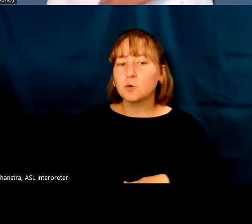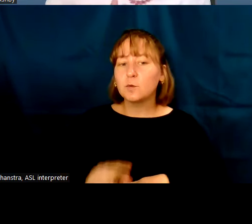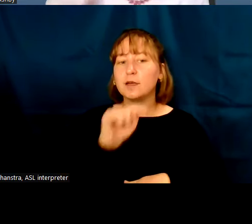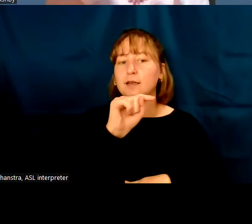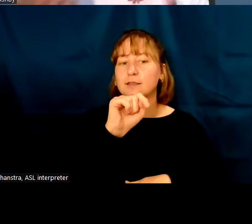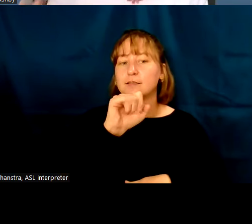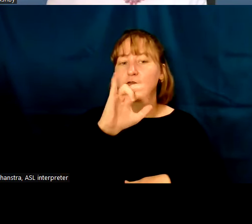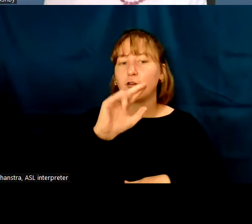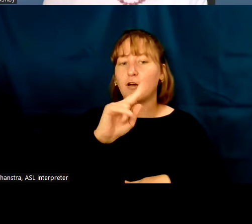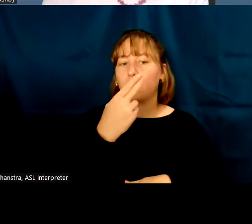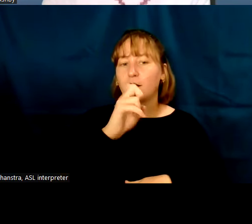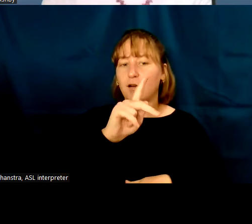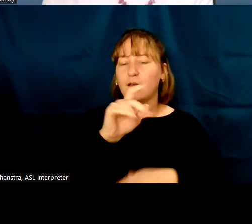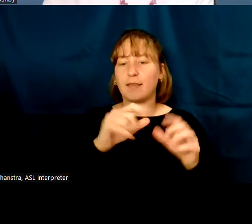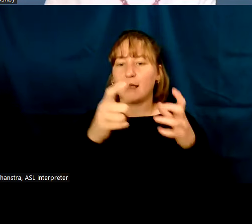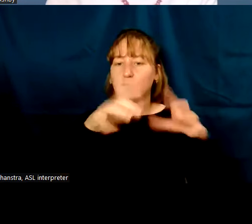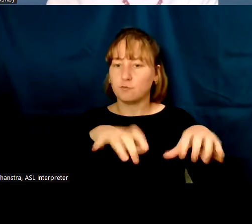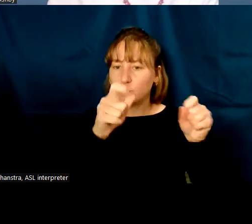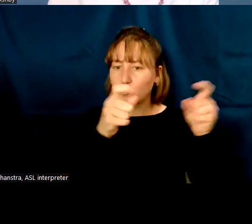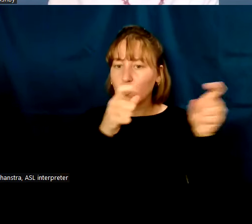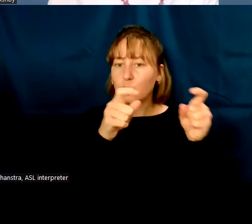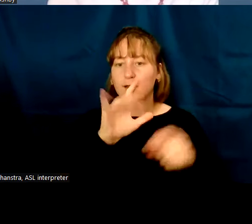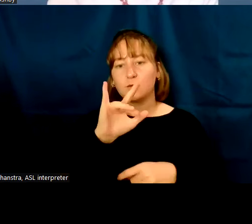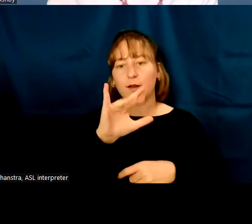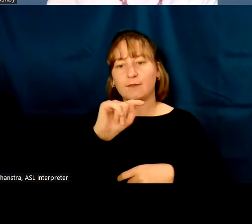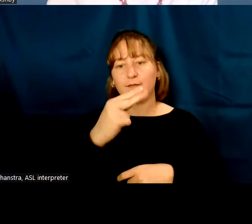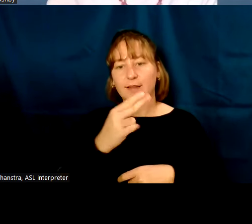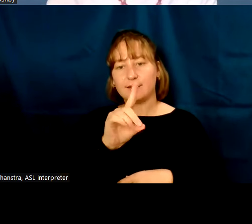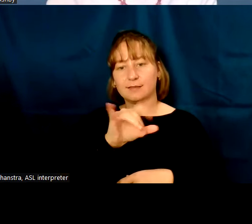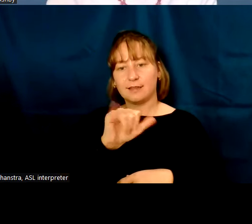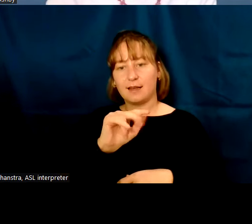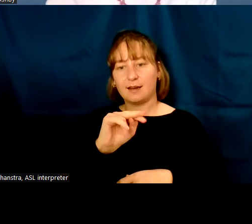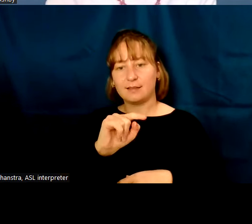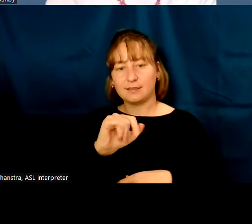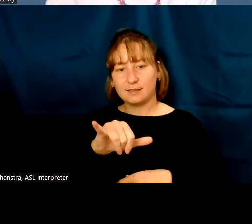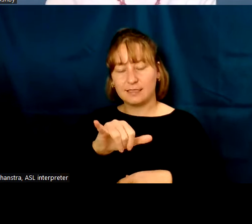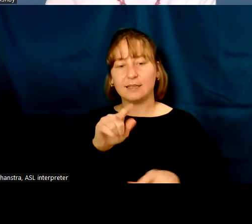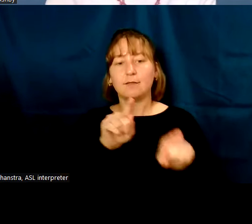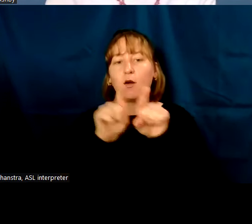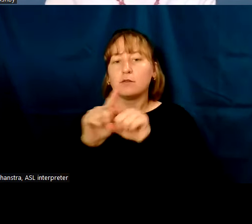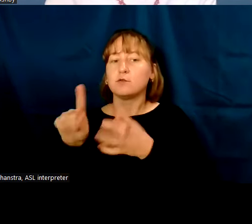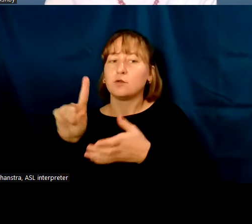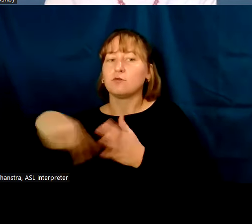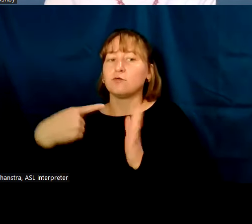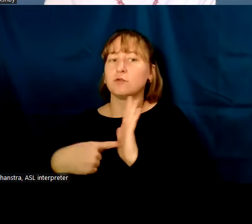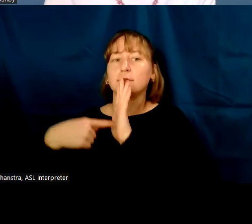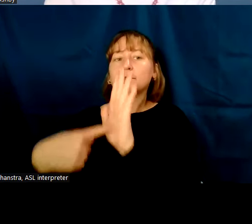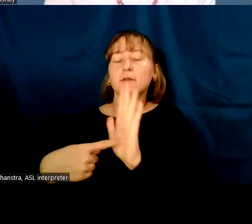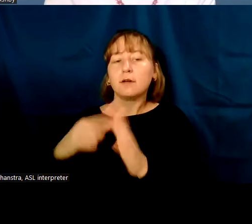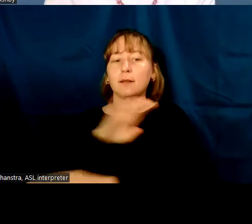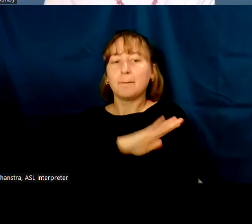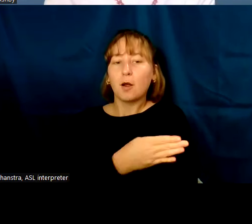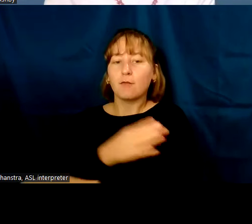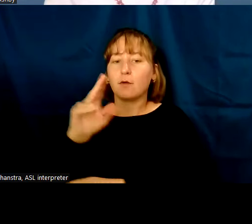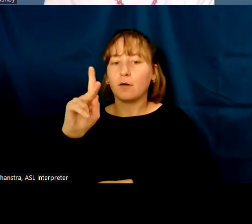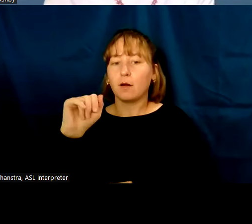and then also referring to the powerful kandakas of the Meroitic period. And I just